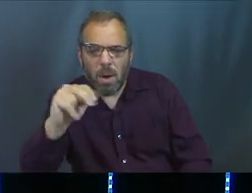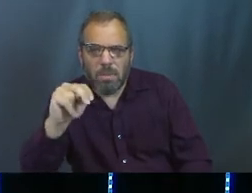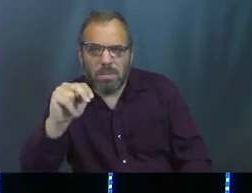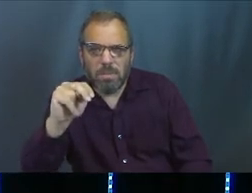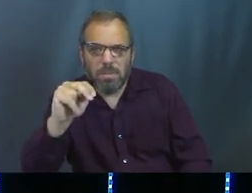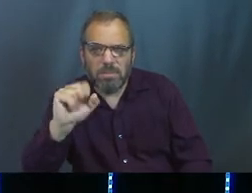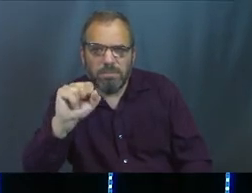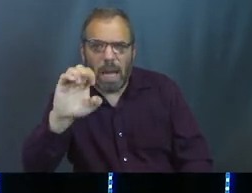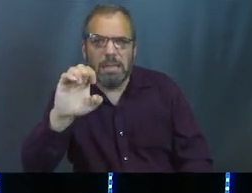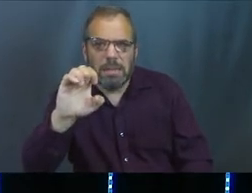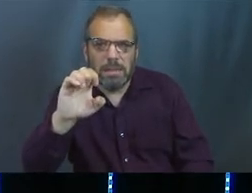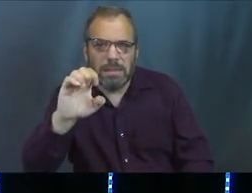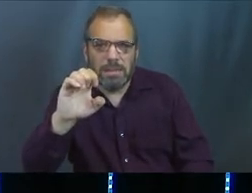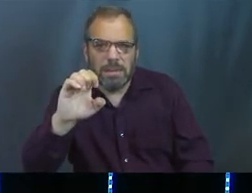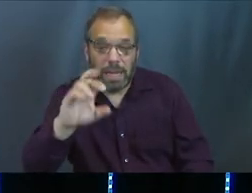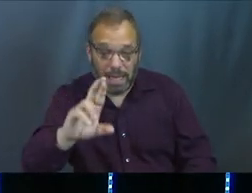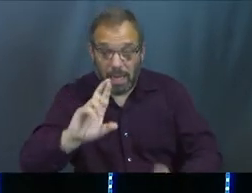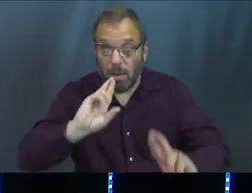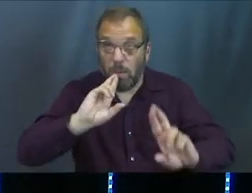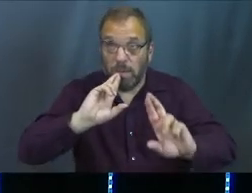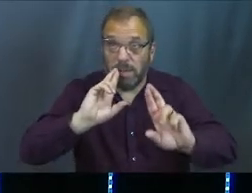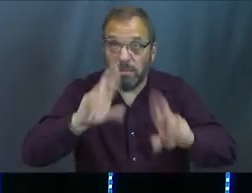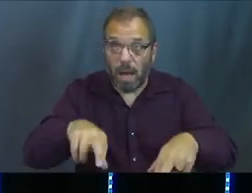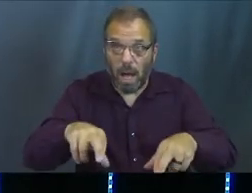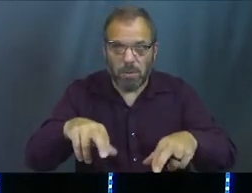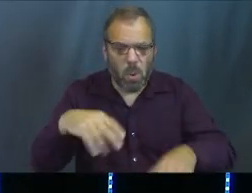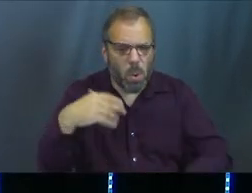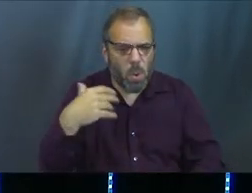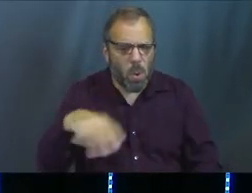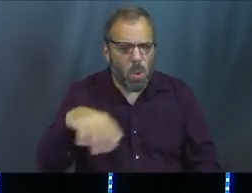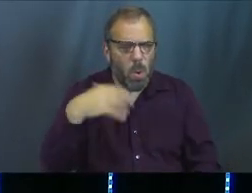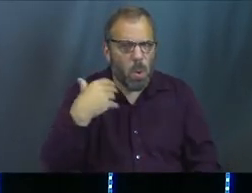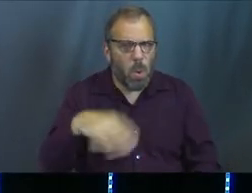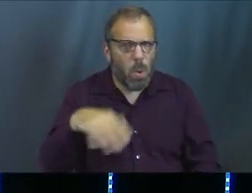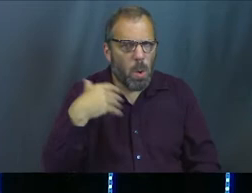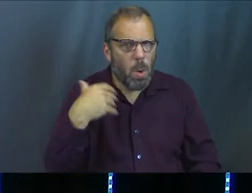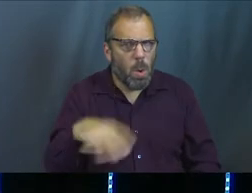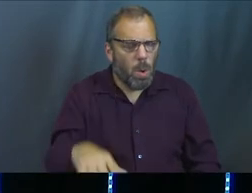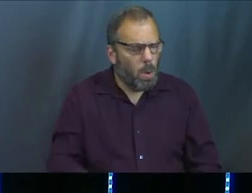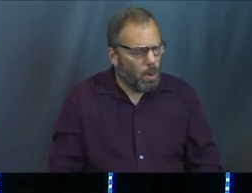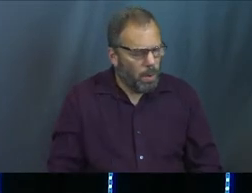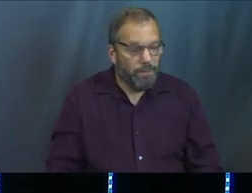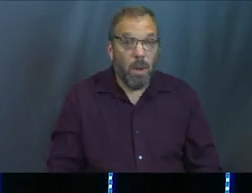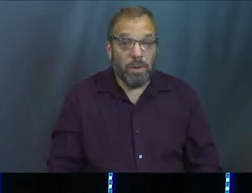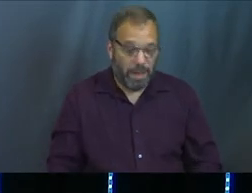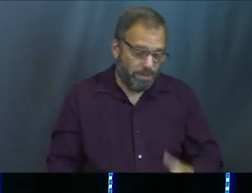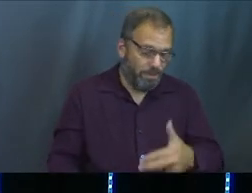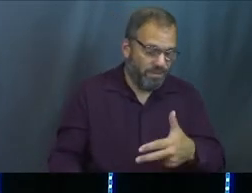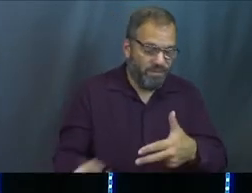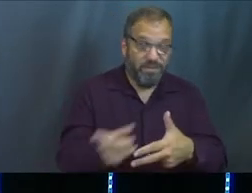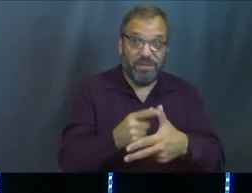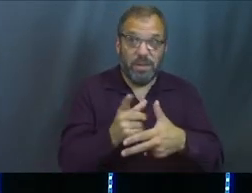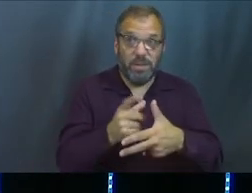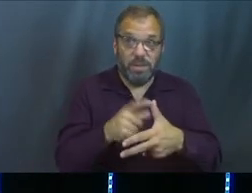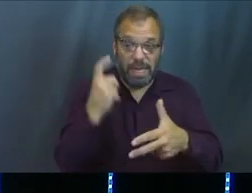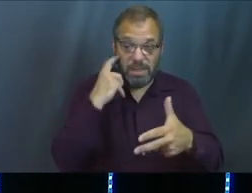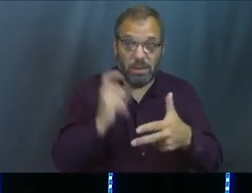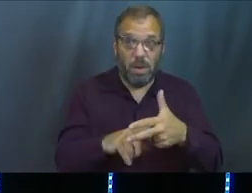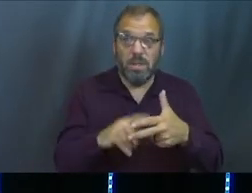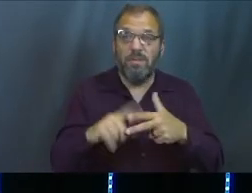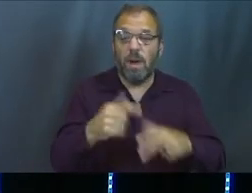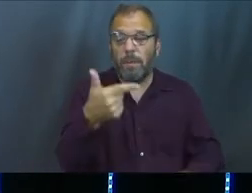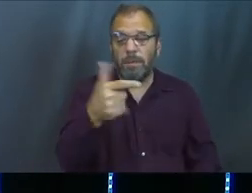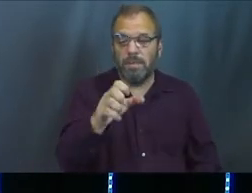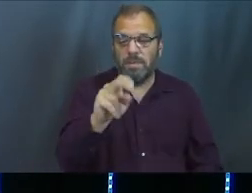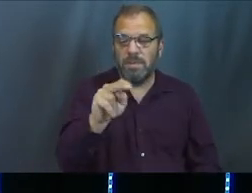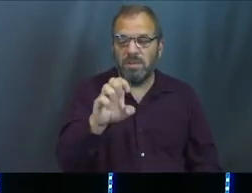because he actually responds in a miraculous way. So the first thing that I want to take a look at comes from